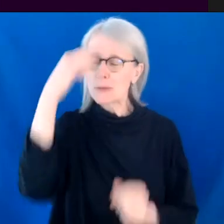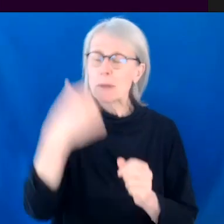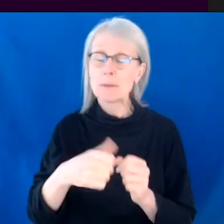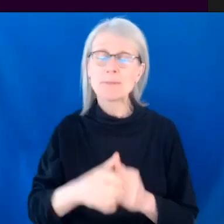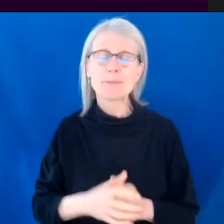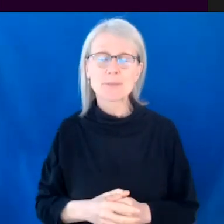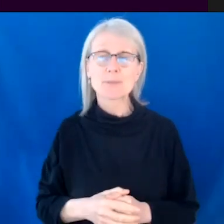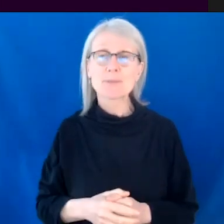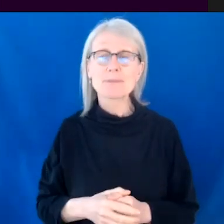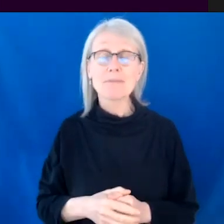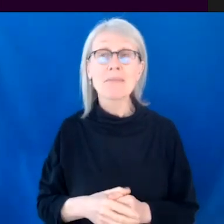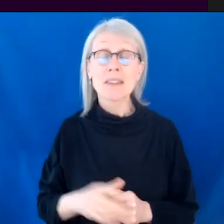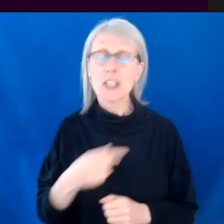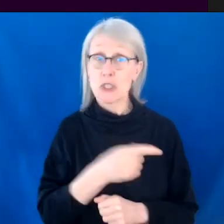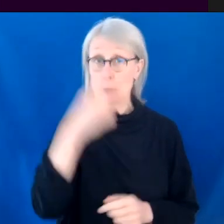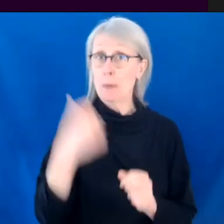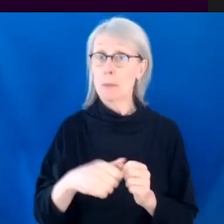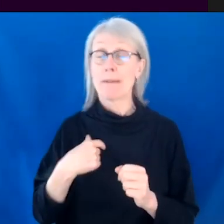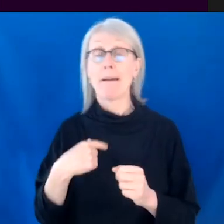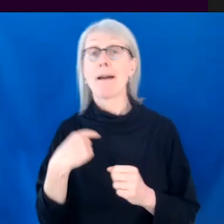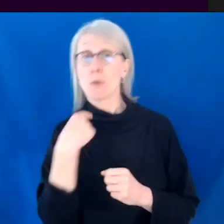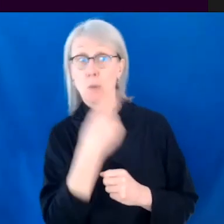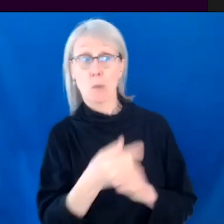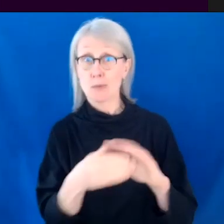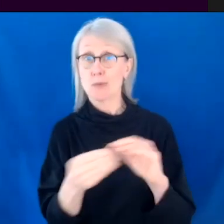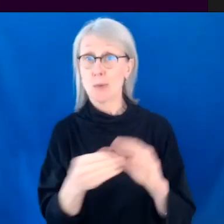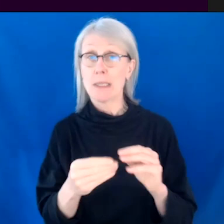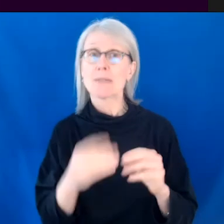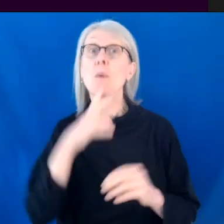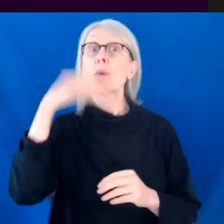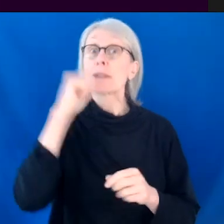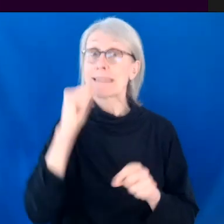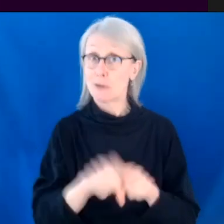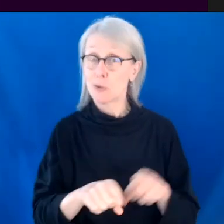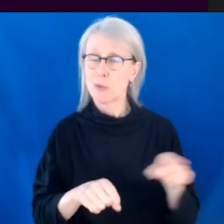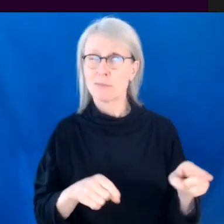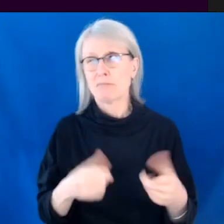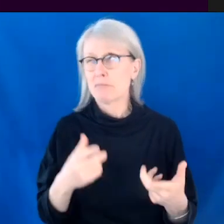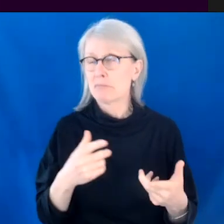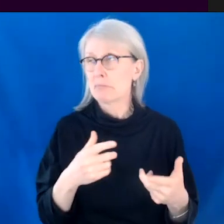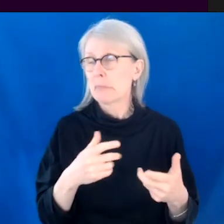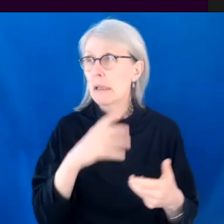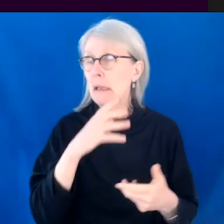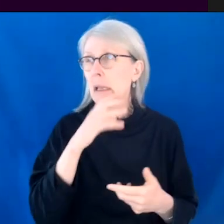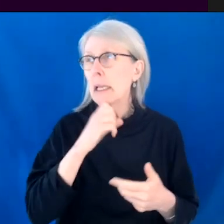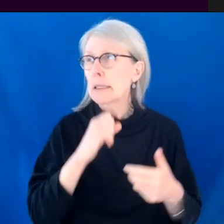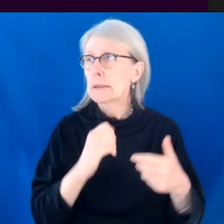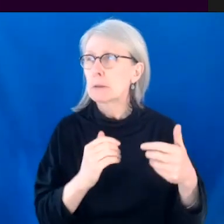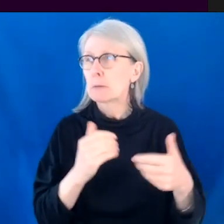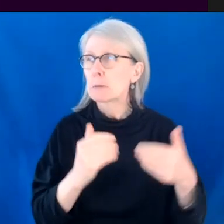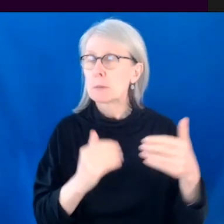Like she remembers me telling her this, this story. And she's my older sister. So it must've been particularly, uh,